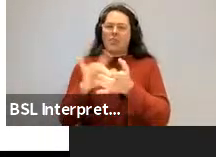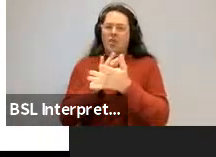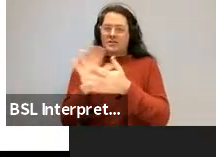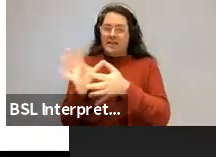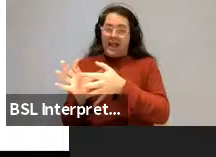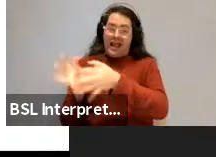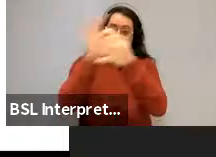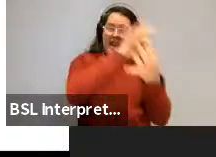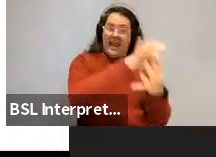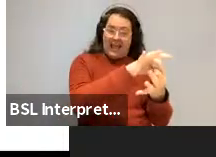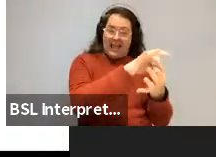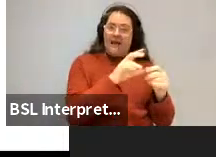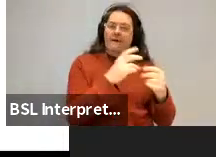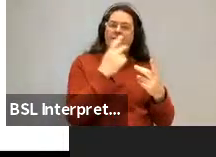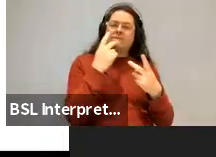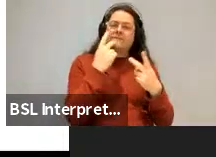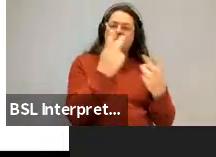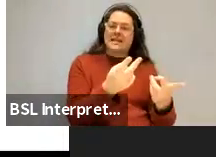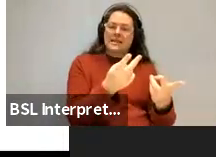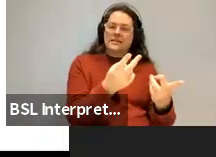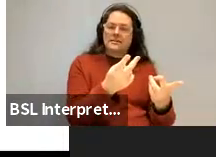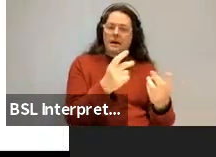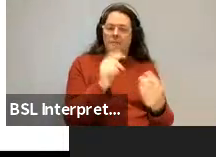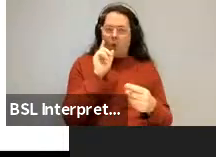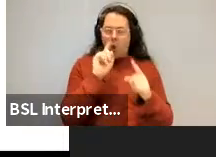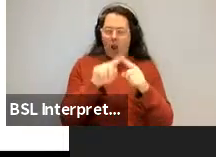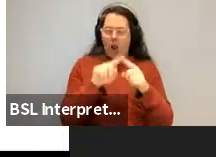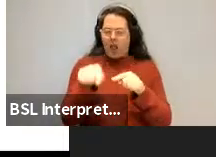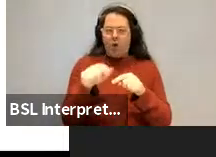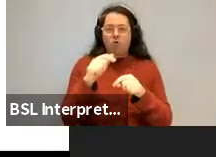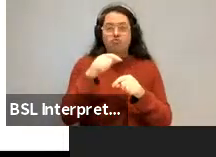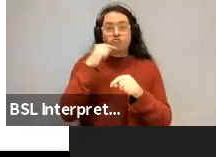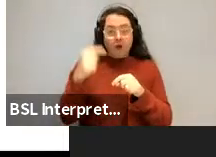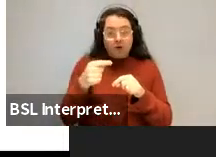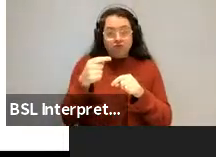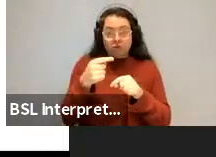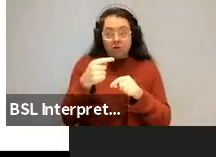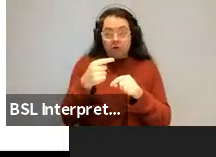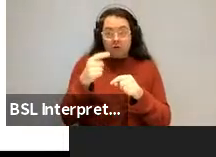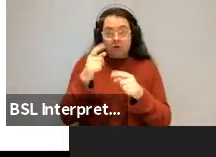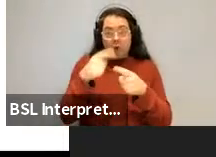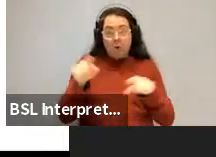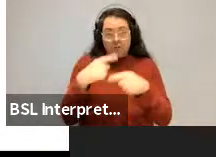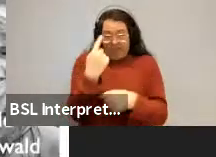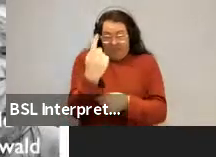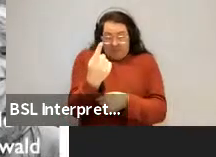but you can't help but notice buried daily, except Thursday, even though that's, that's obviously crazy. Okay.